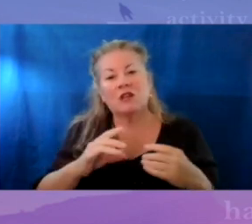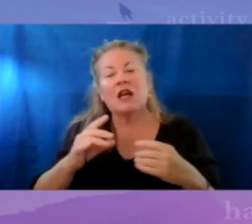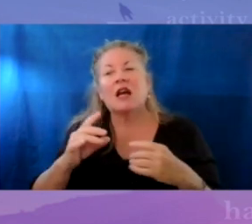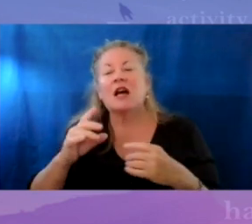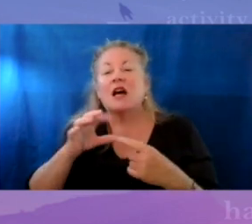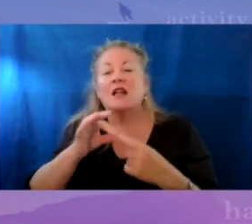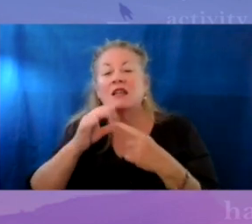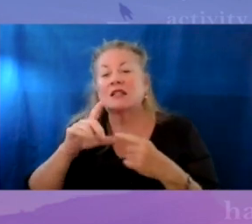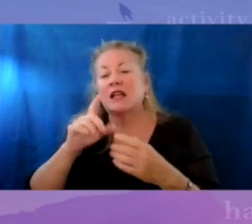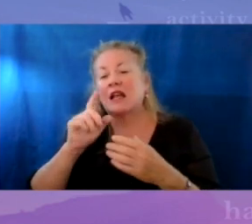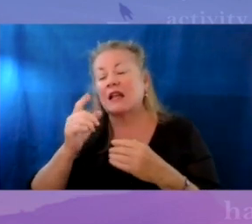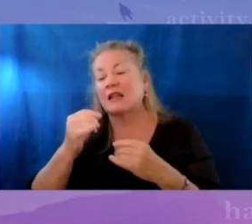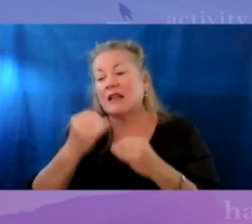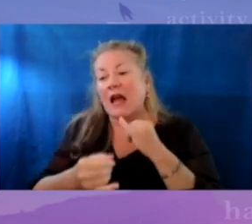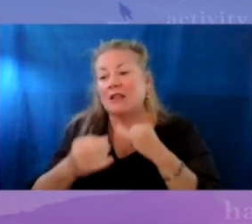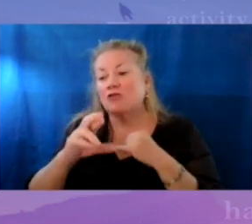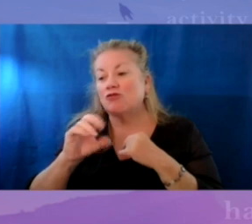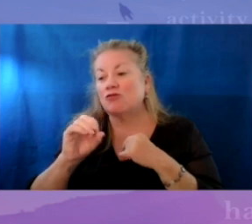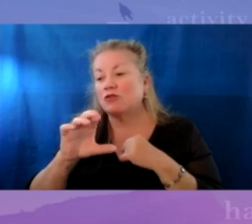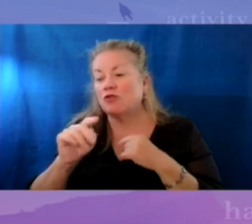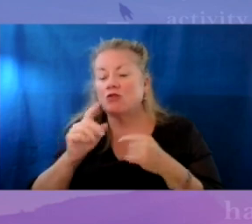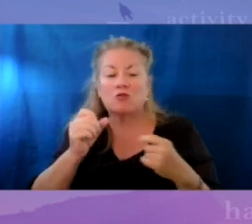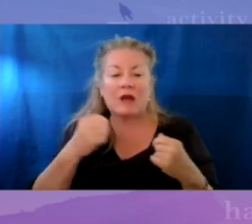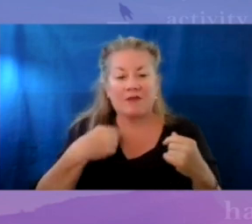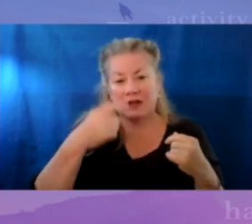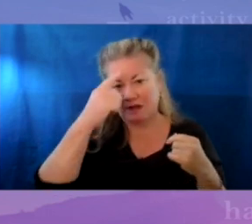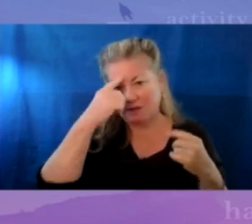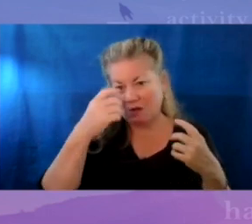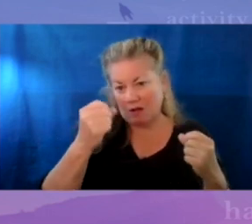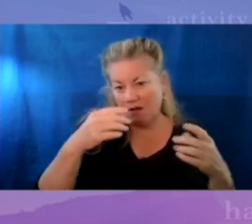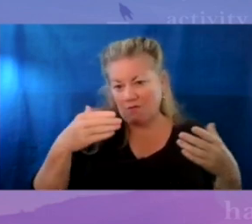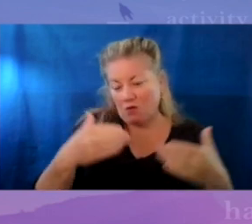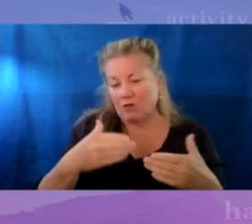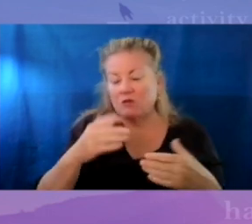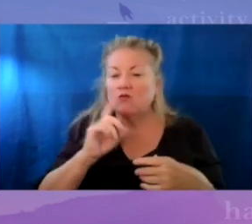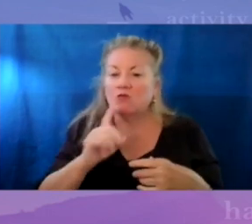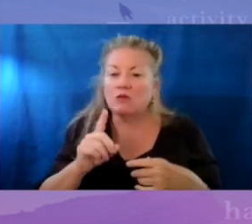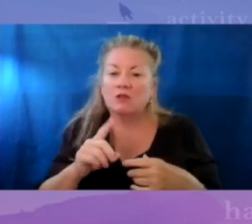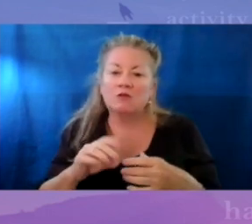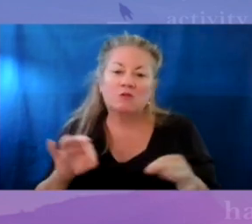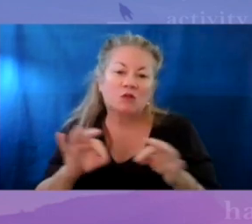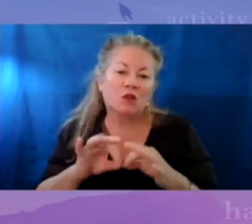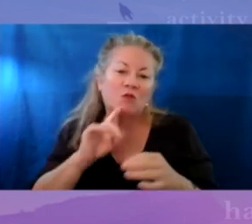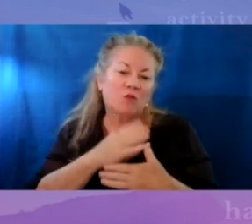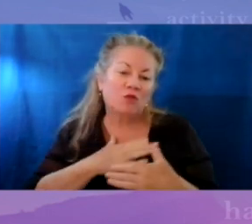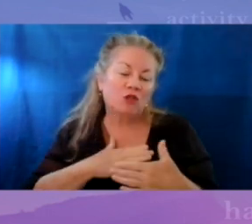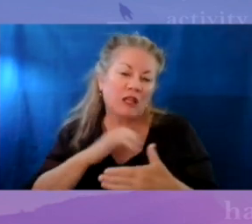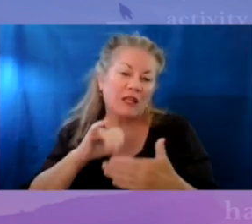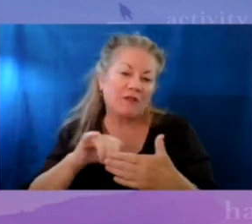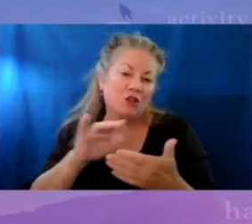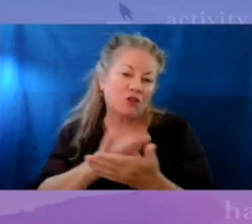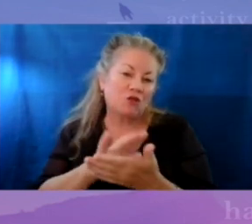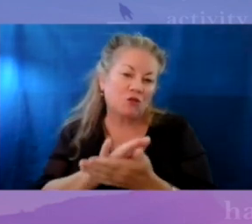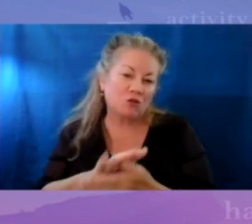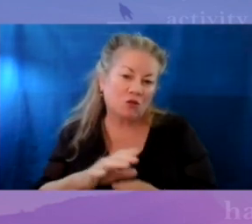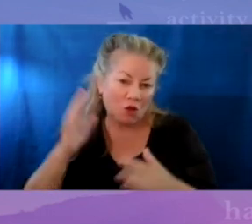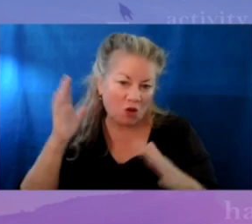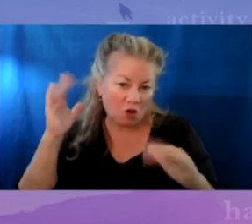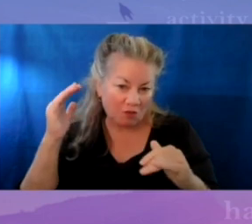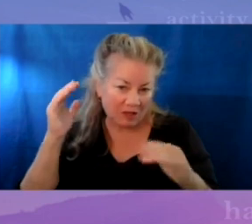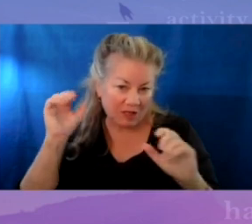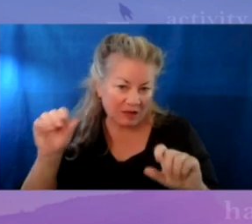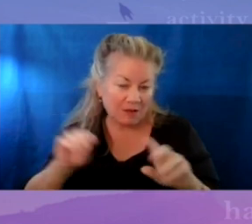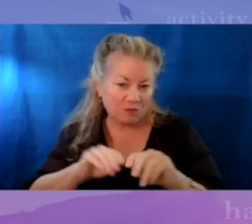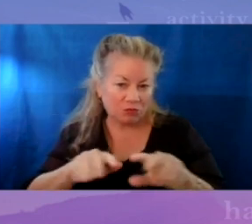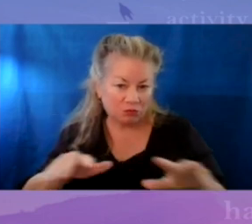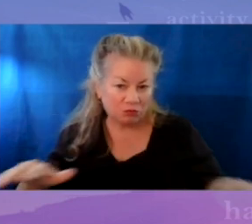it's a last resort. So just having mental health be put out of focus is really important, and I really appreciate that for our school, and hopefully it